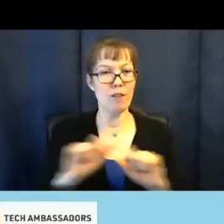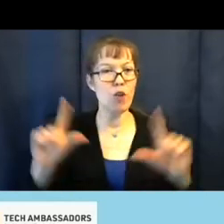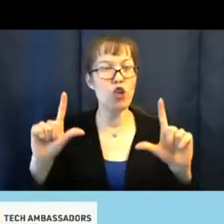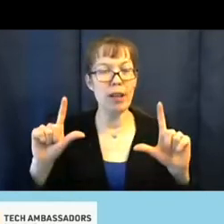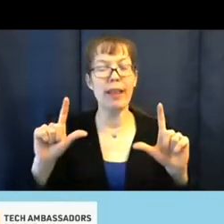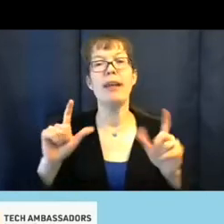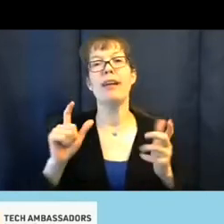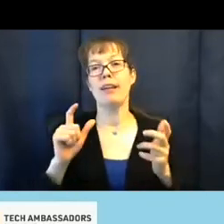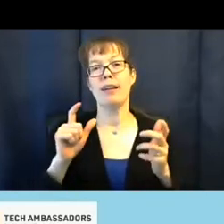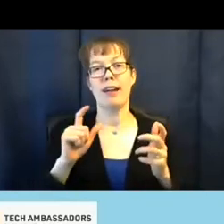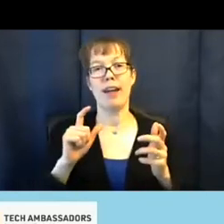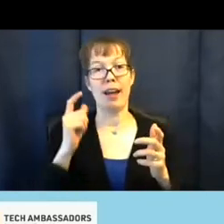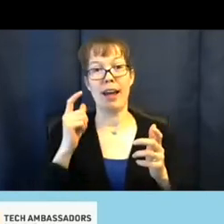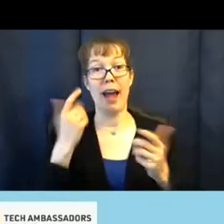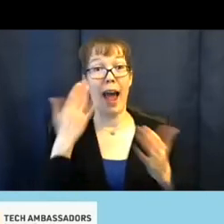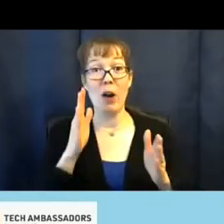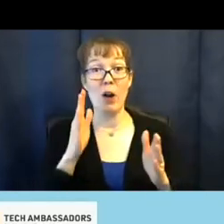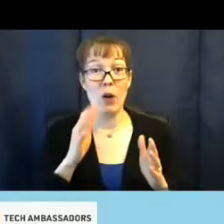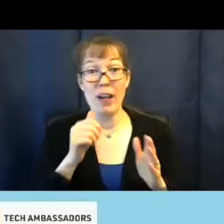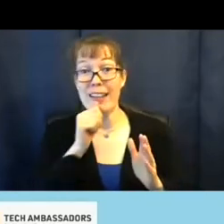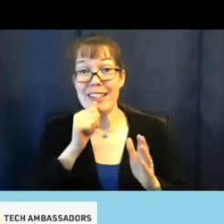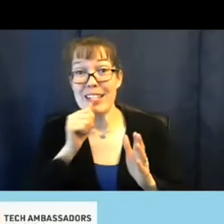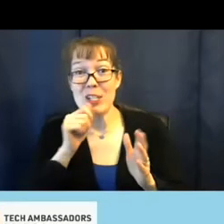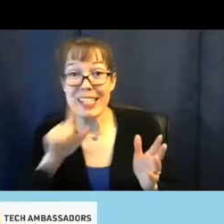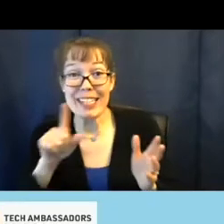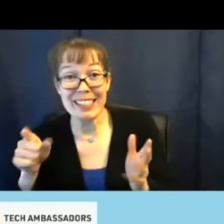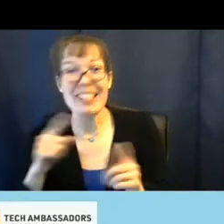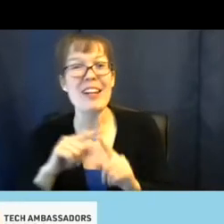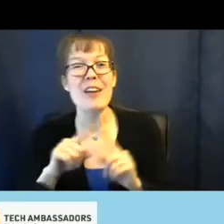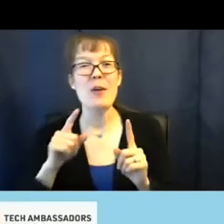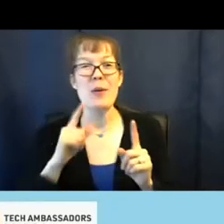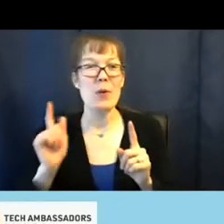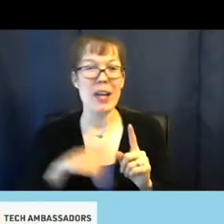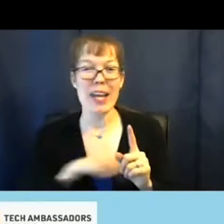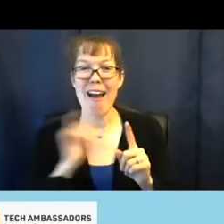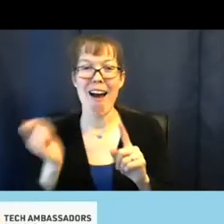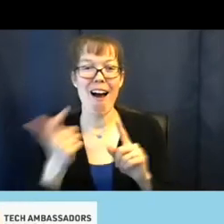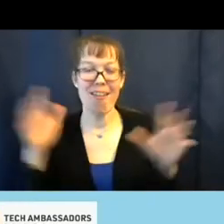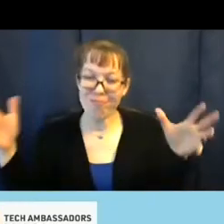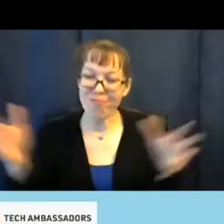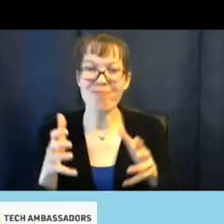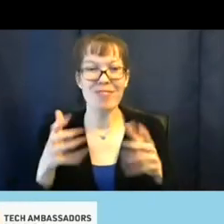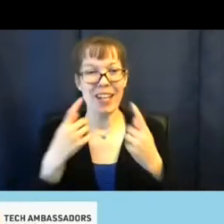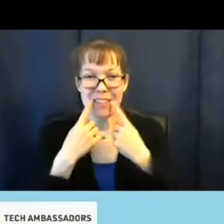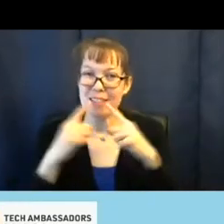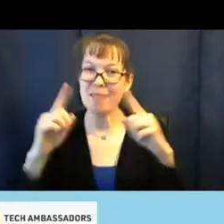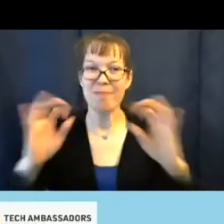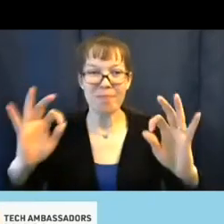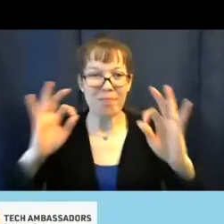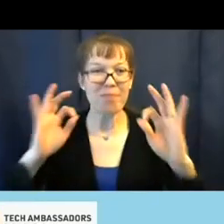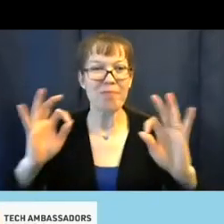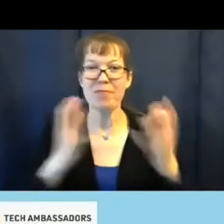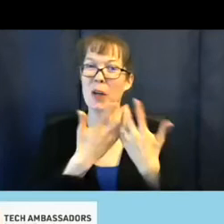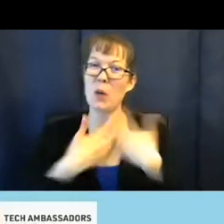I don't know what the secret sauce is, but somehow we all came together and just made a delicious meal to quote Marcy's cooking